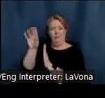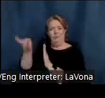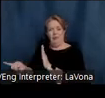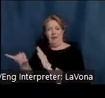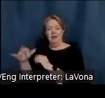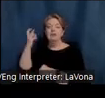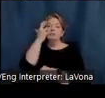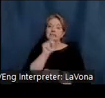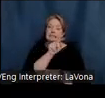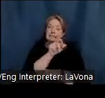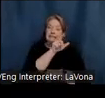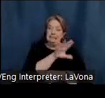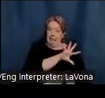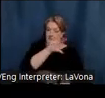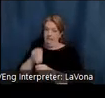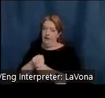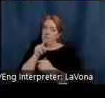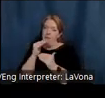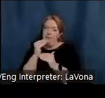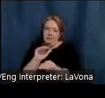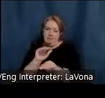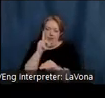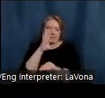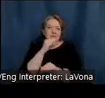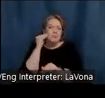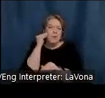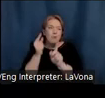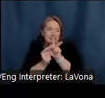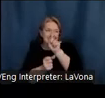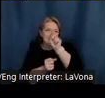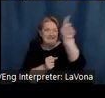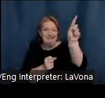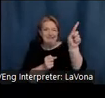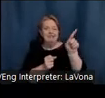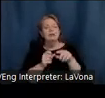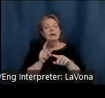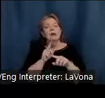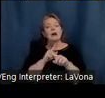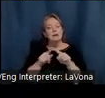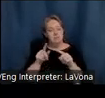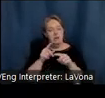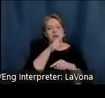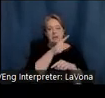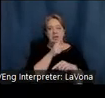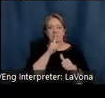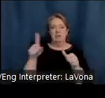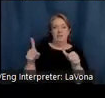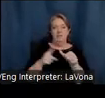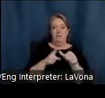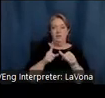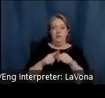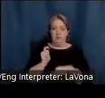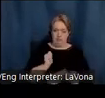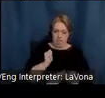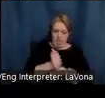them was limited due to the distance of his home in the hills. However, Steele was the first to make Brown County